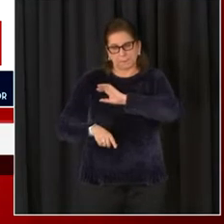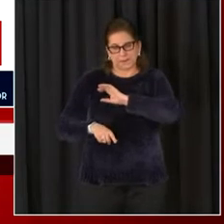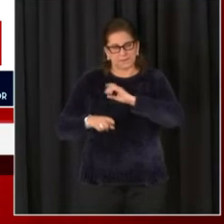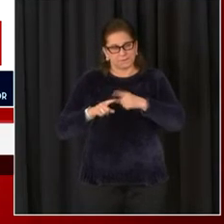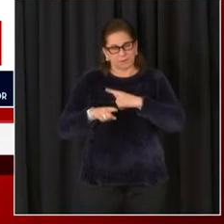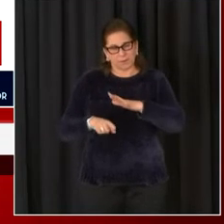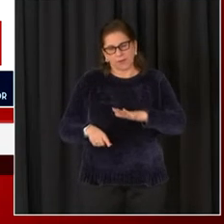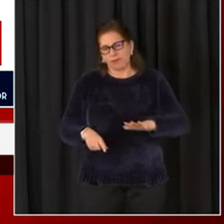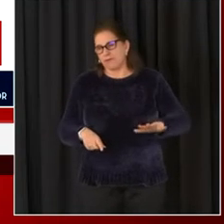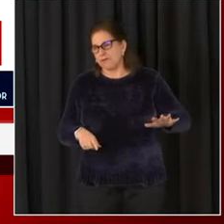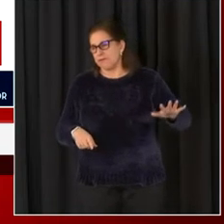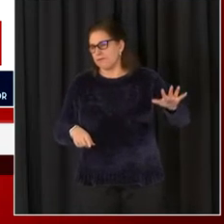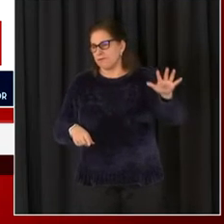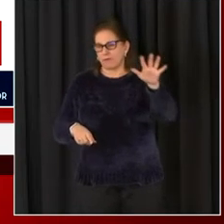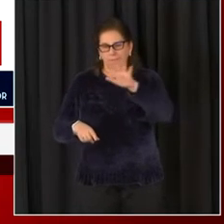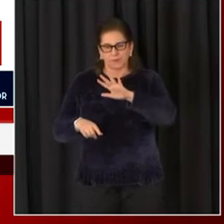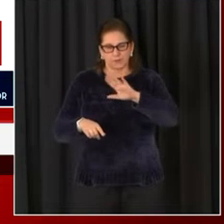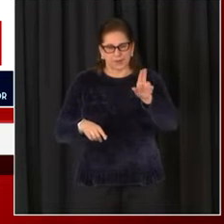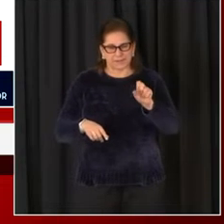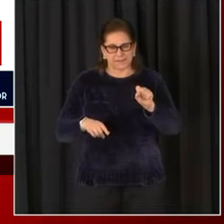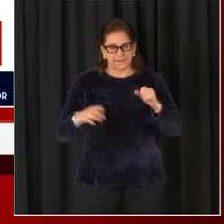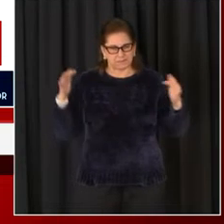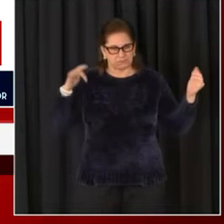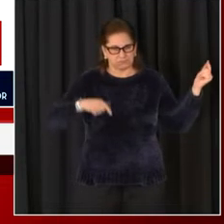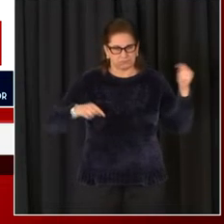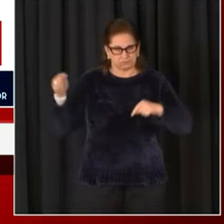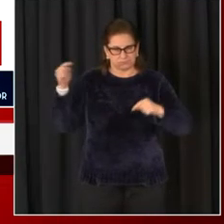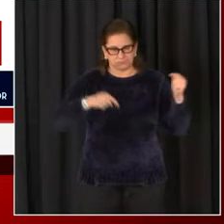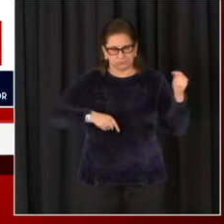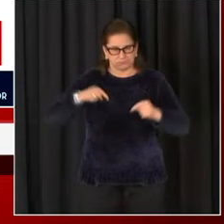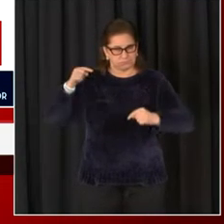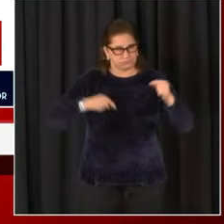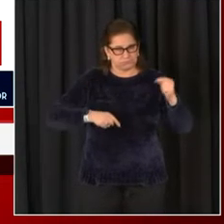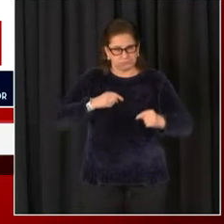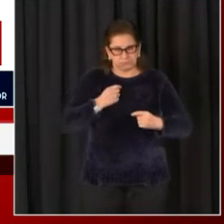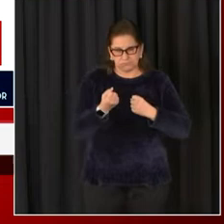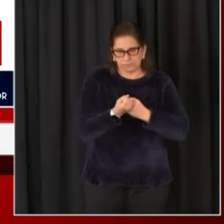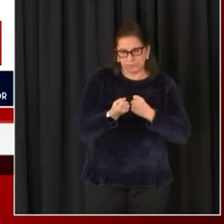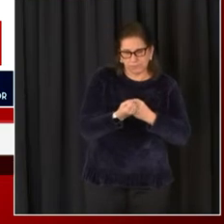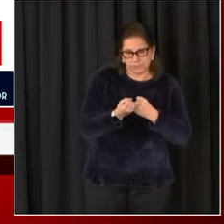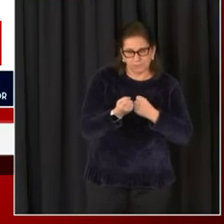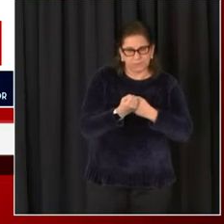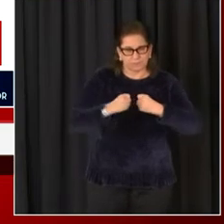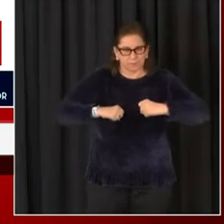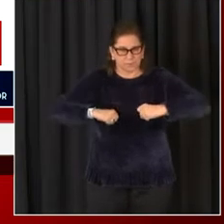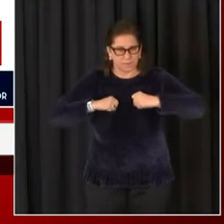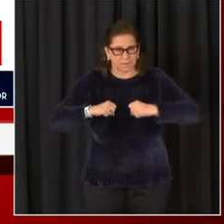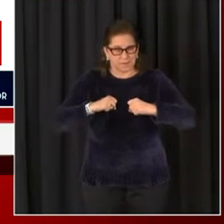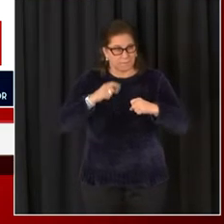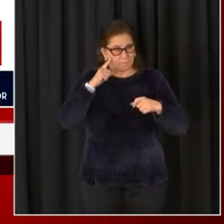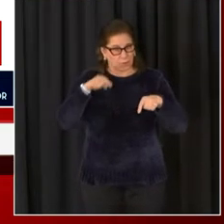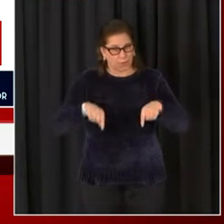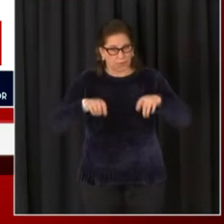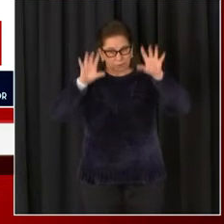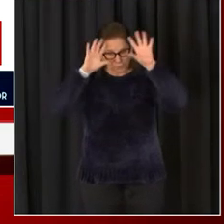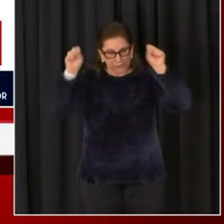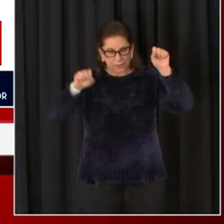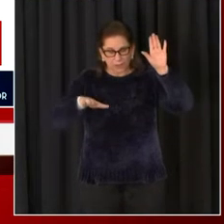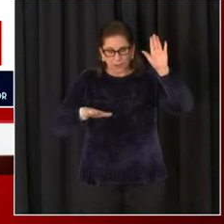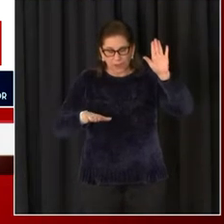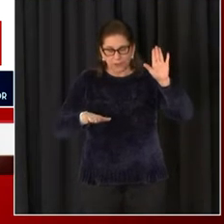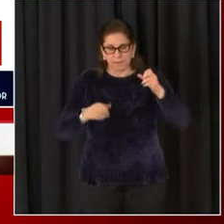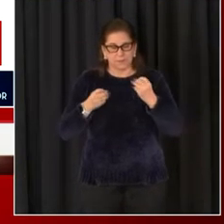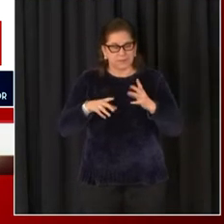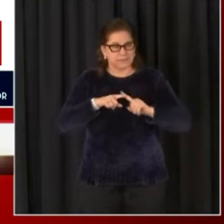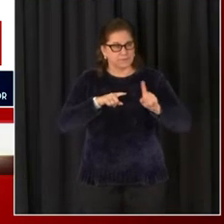Conte knows well that every inauguration we put out an assistance call to police departments around the